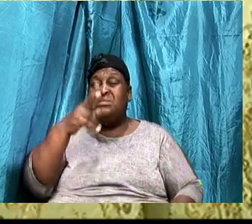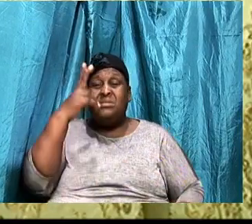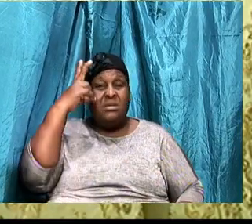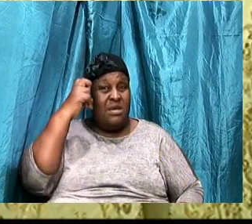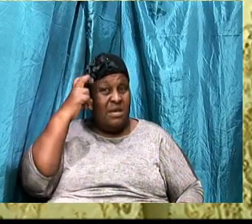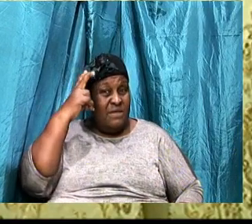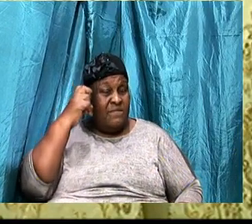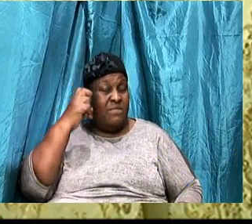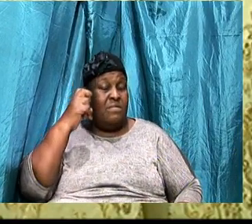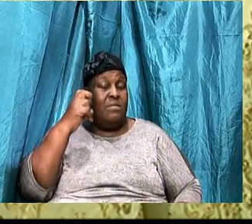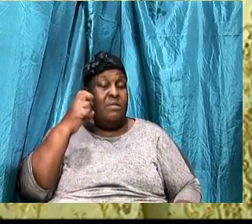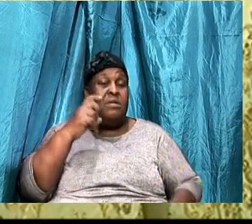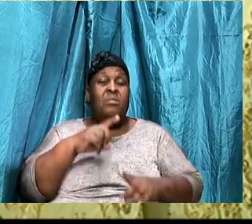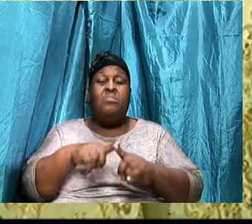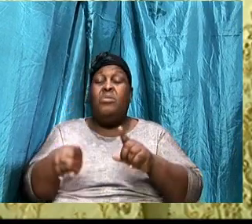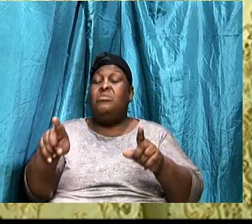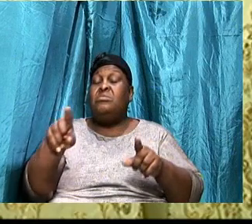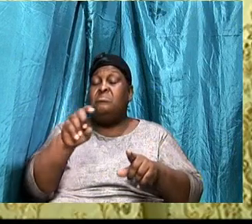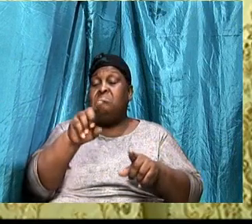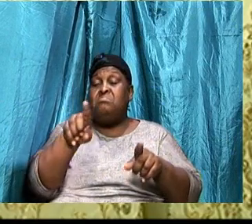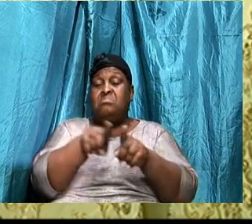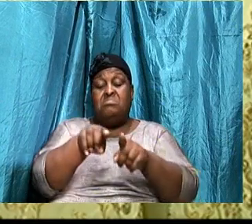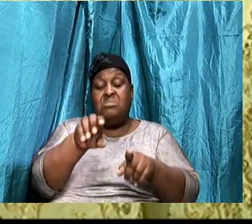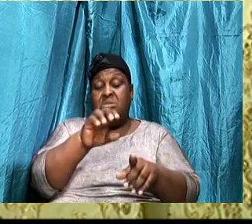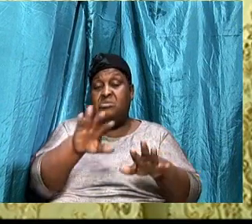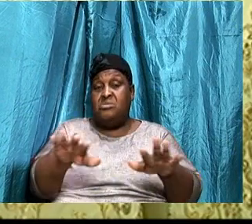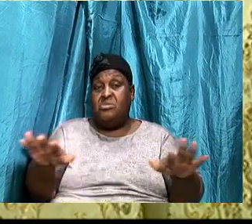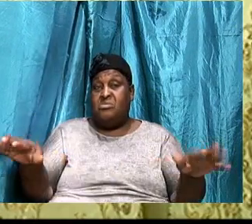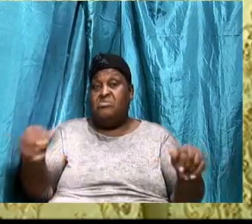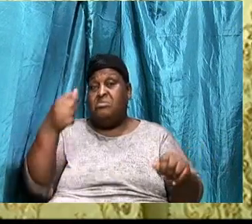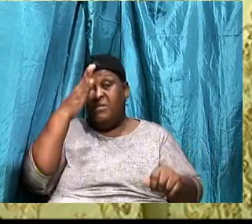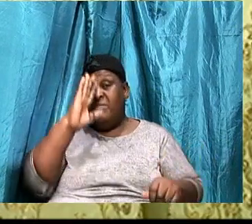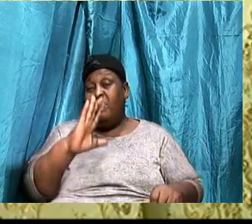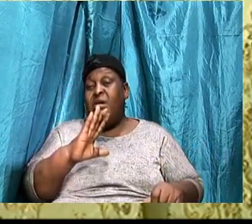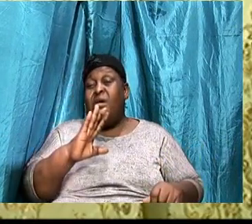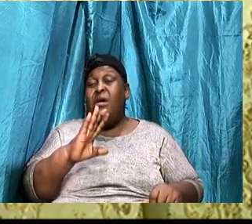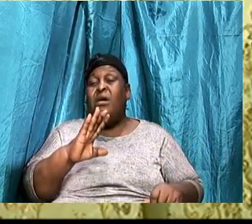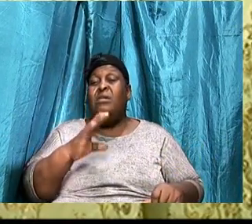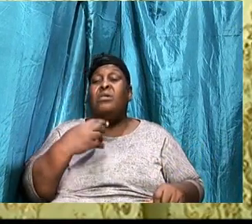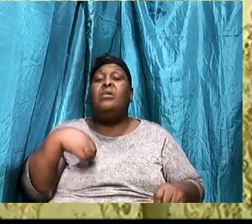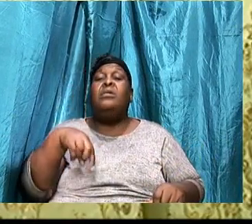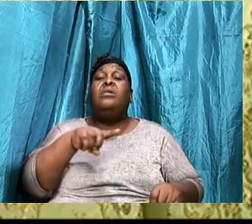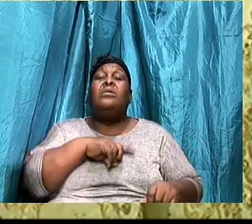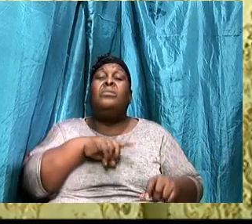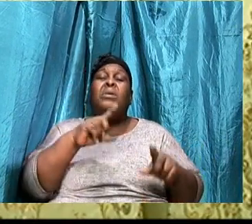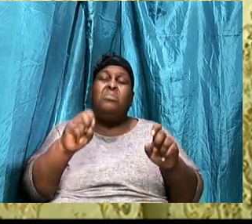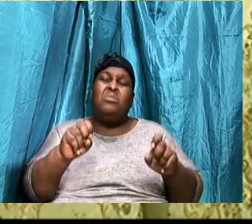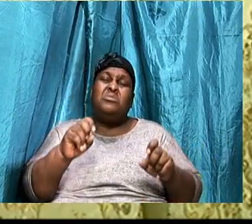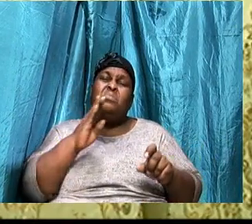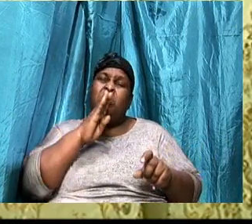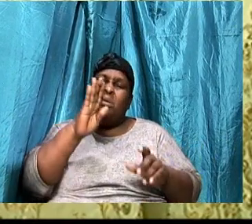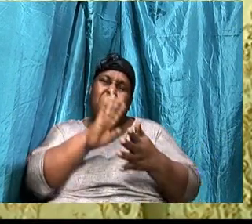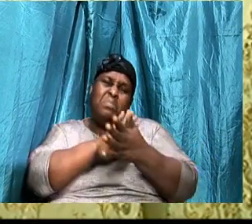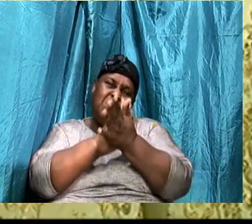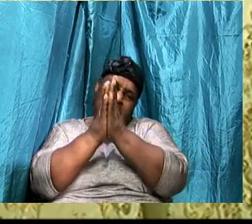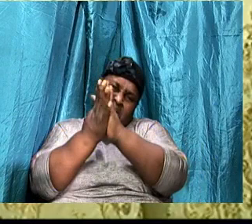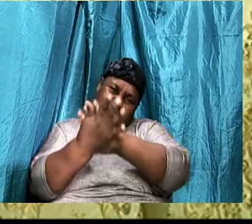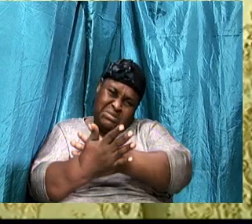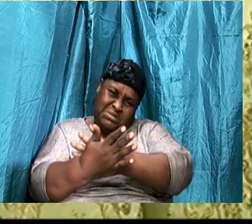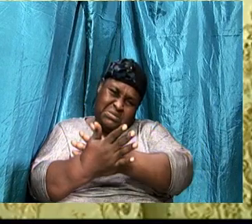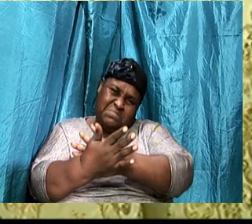said, my peace I leave with you. Anything that is anti-holiness.